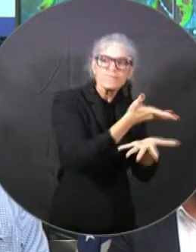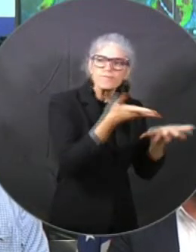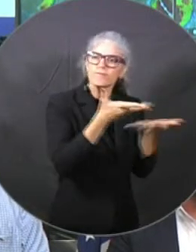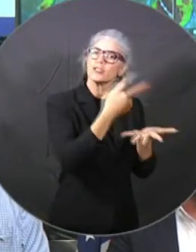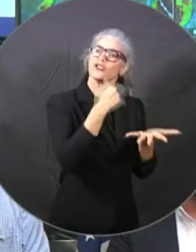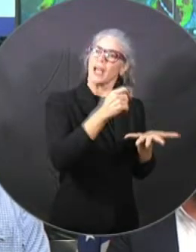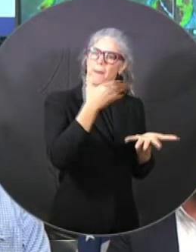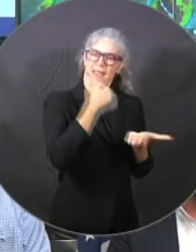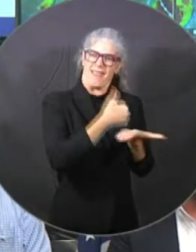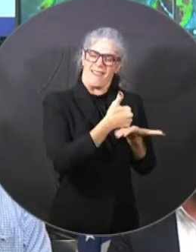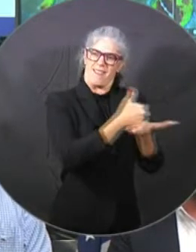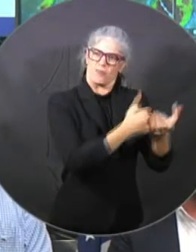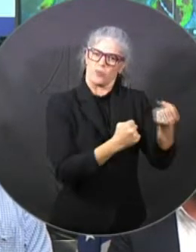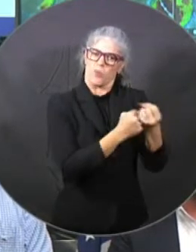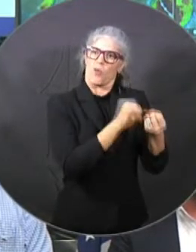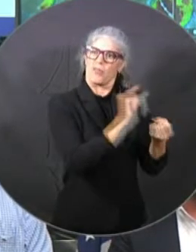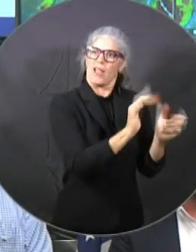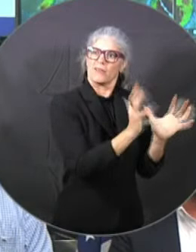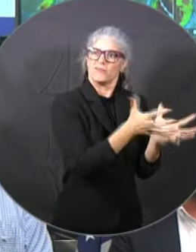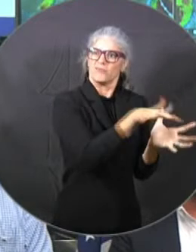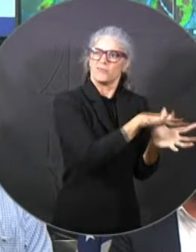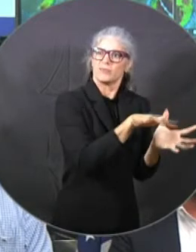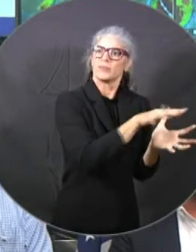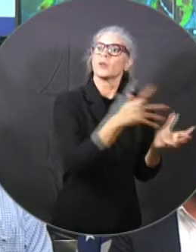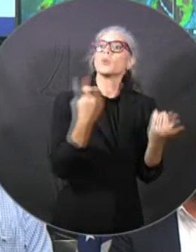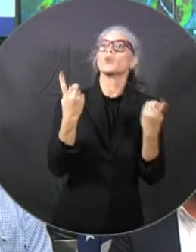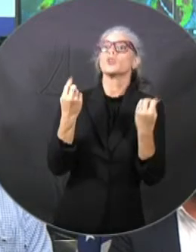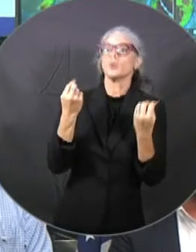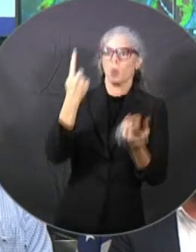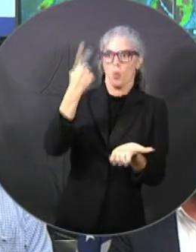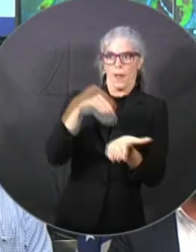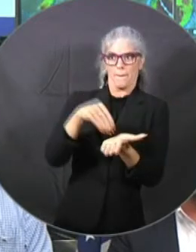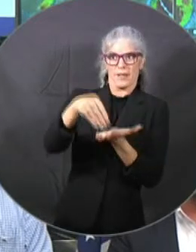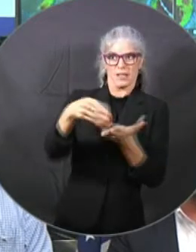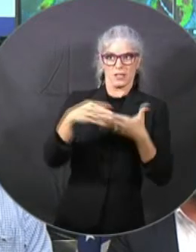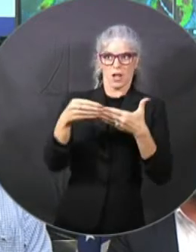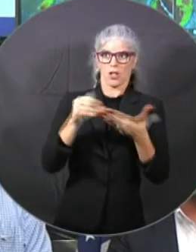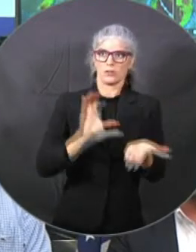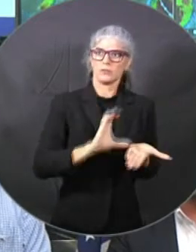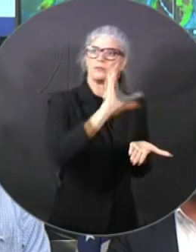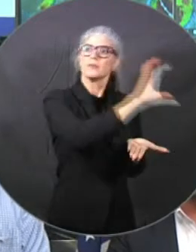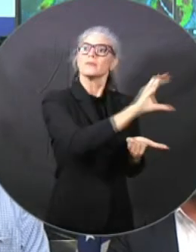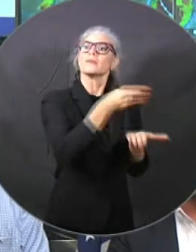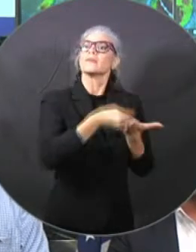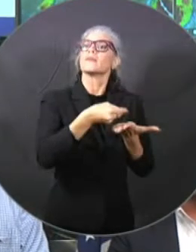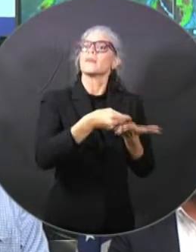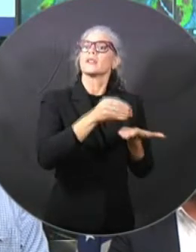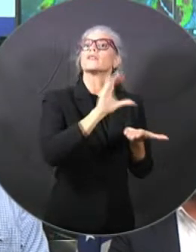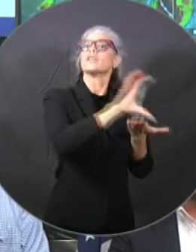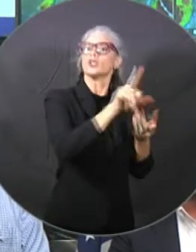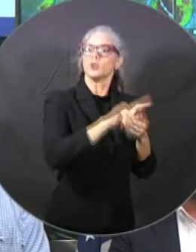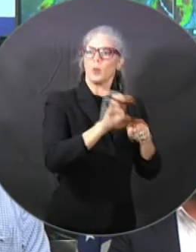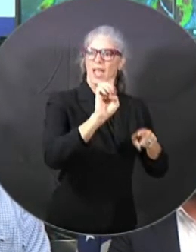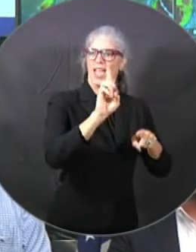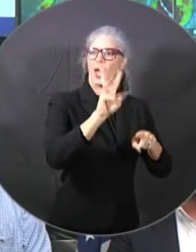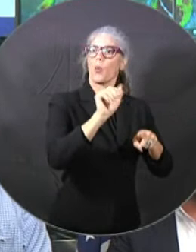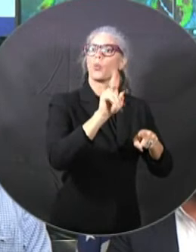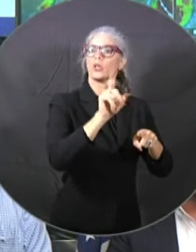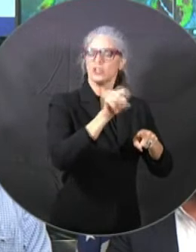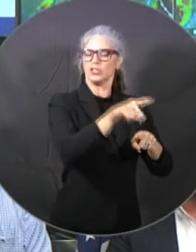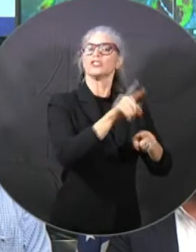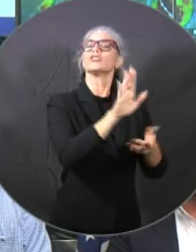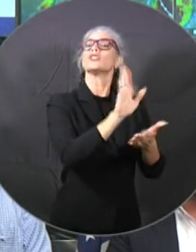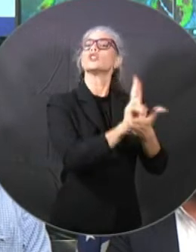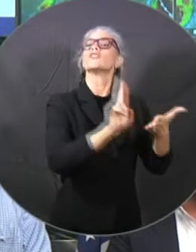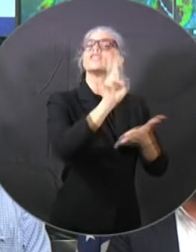we're going to be able to do $1 million to Edward Waters College to increase security on campus. As I've said for the last couple days, we are not